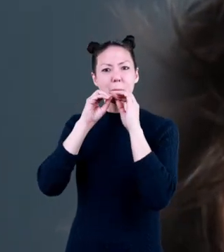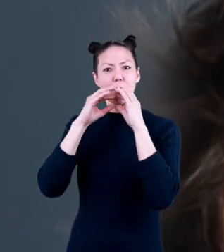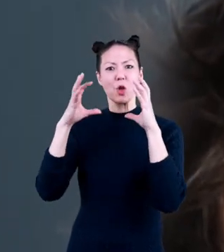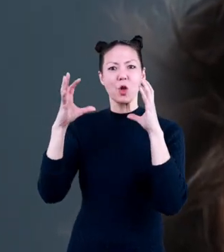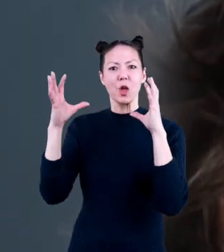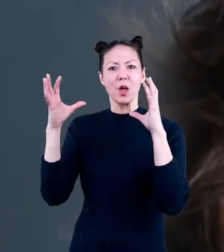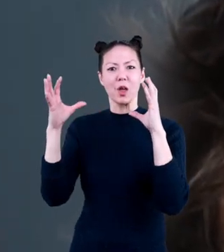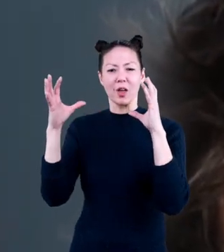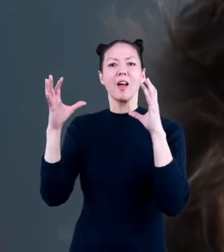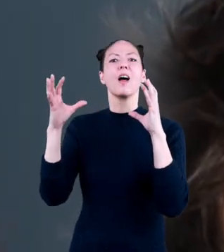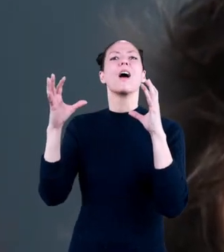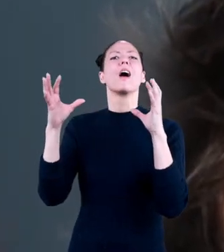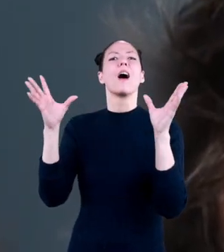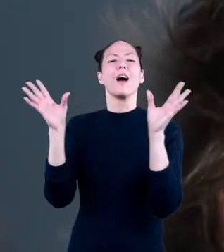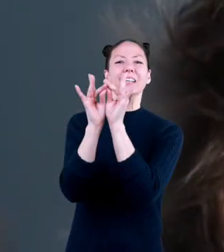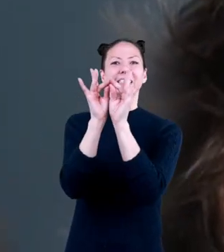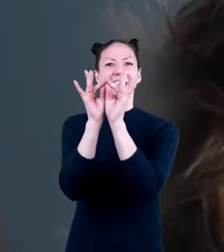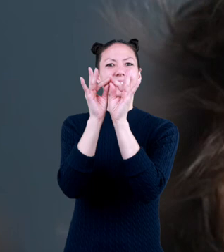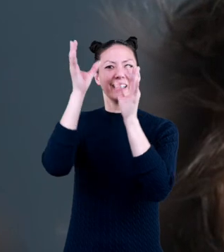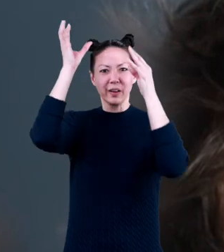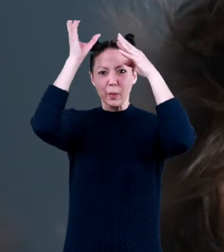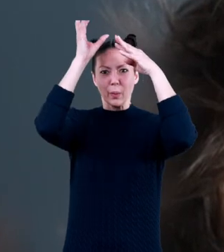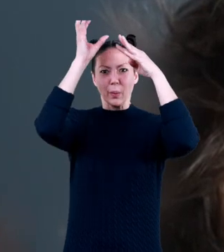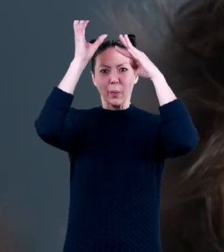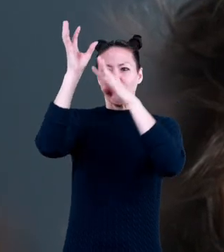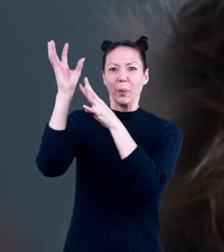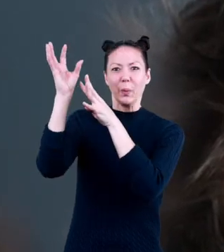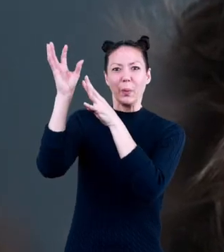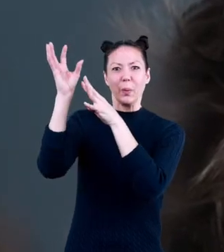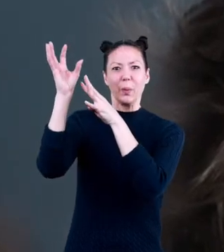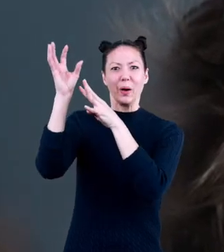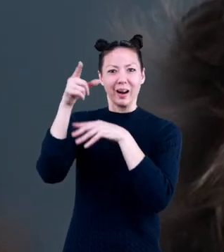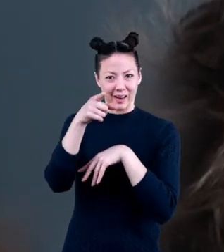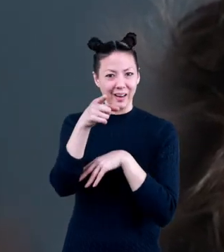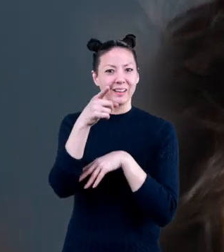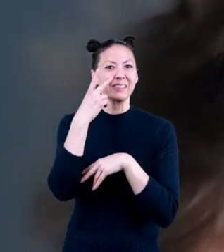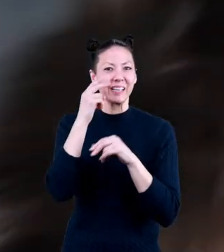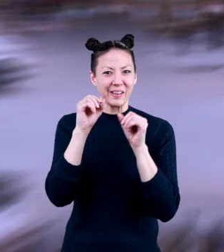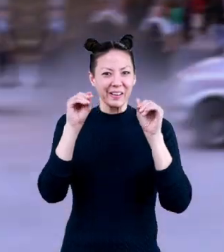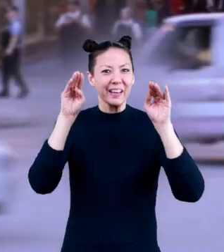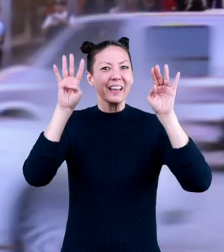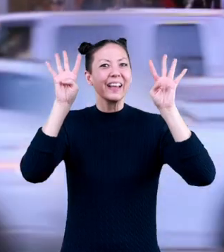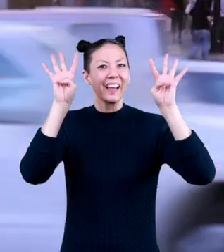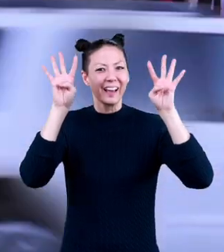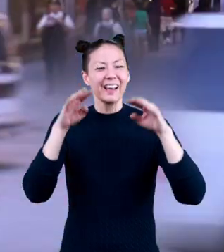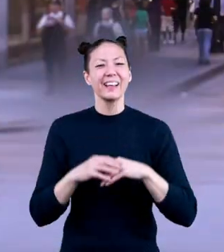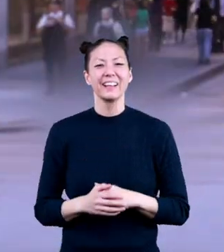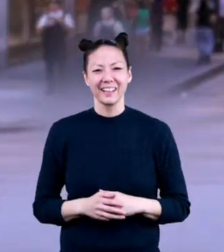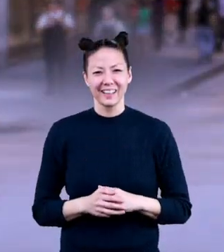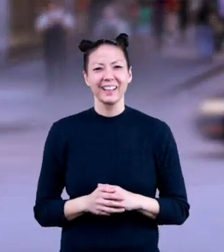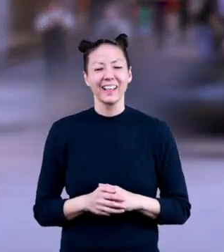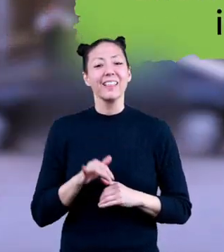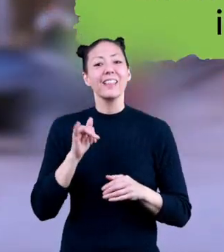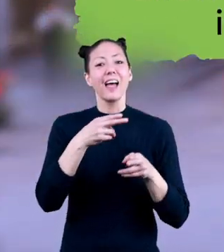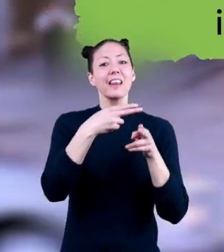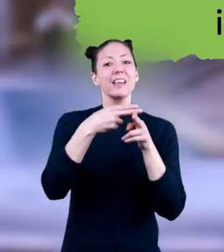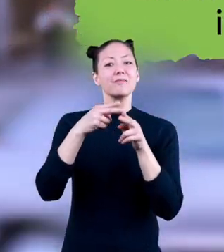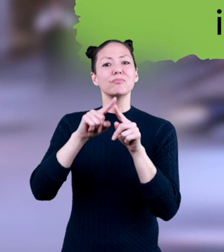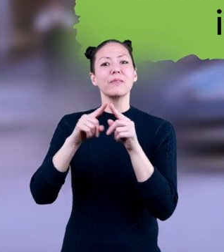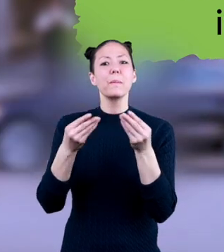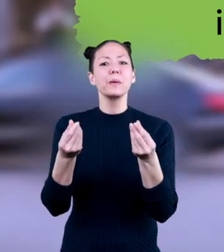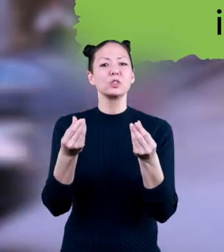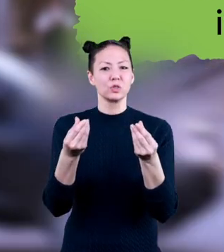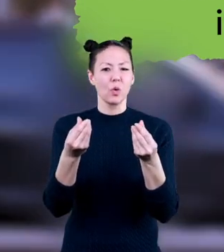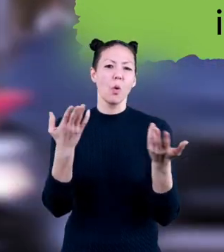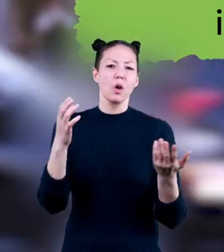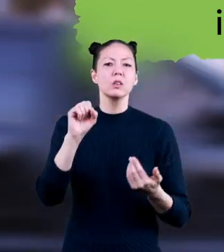causes a literal hair-raising experience. The name for any material